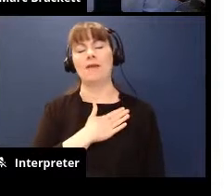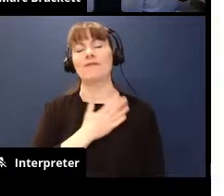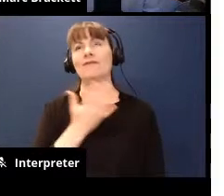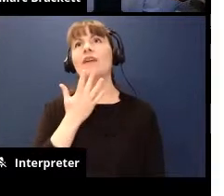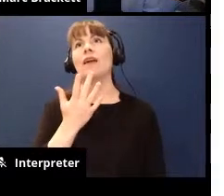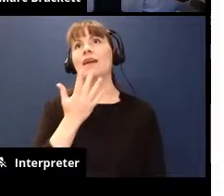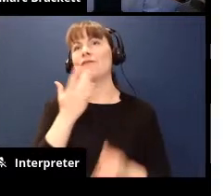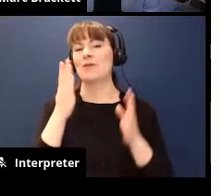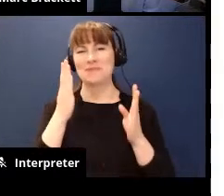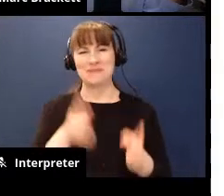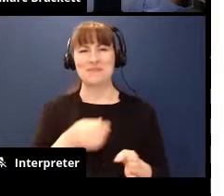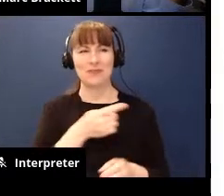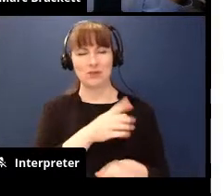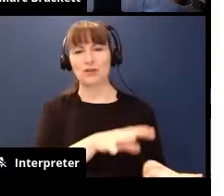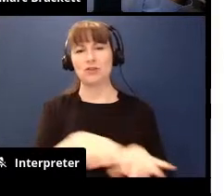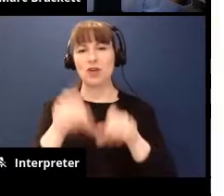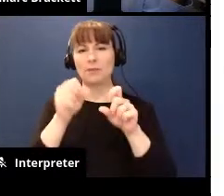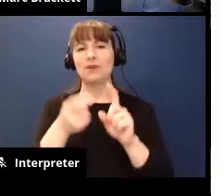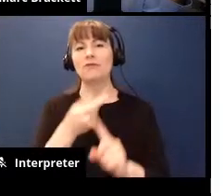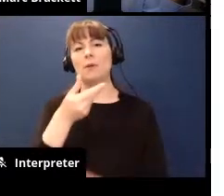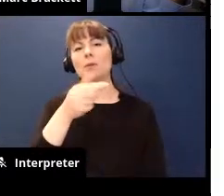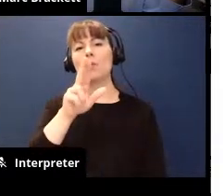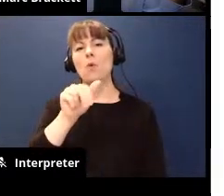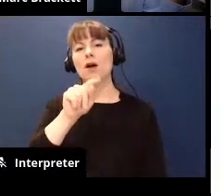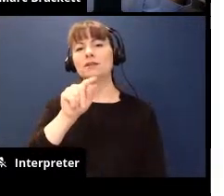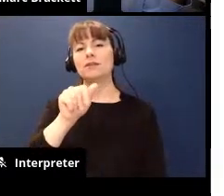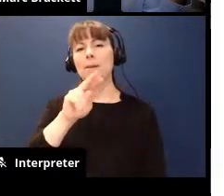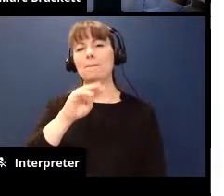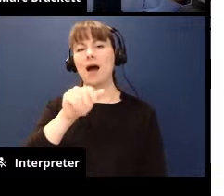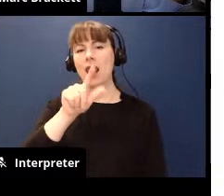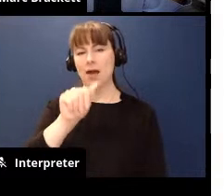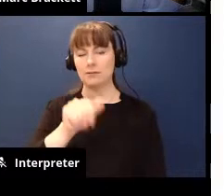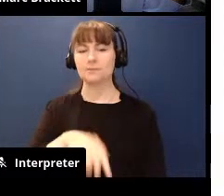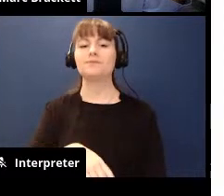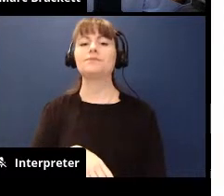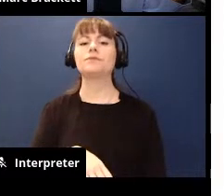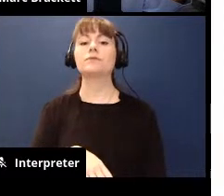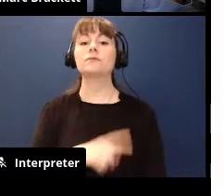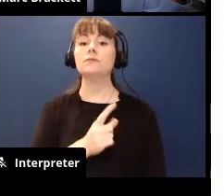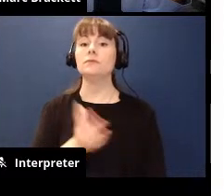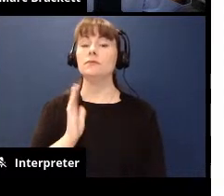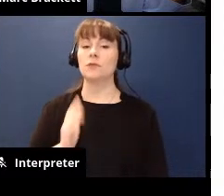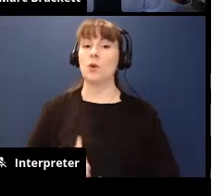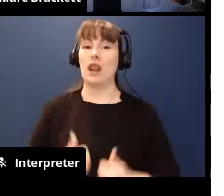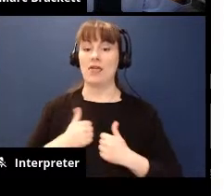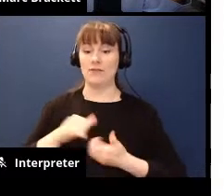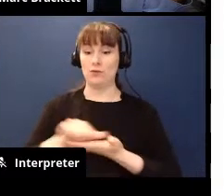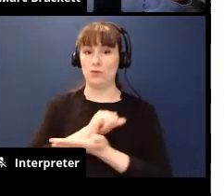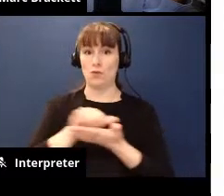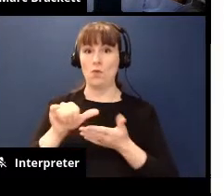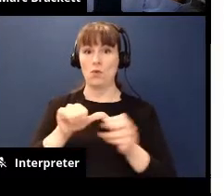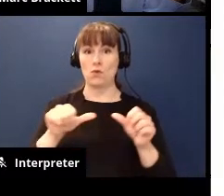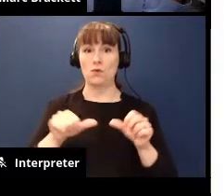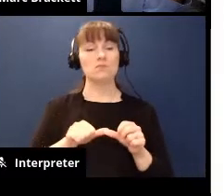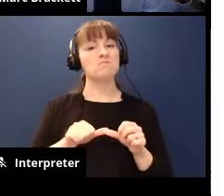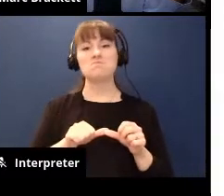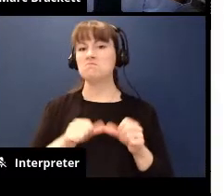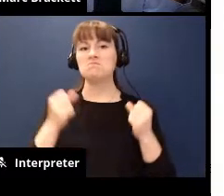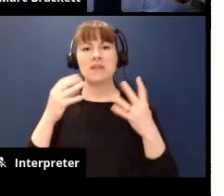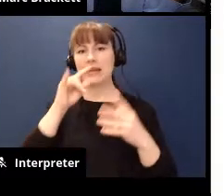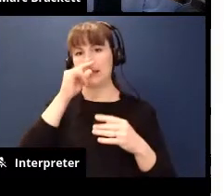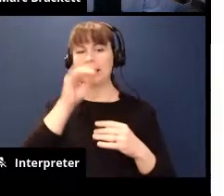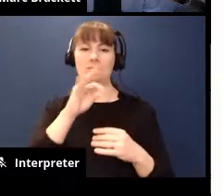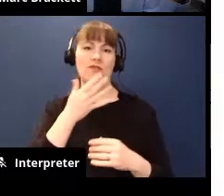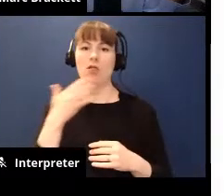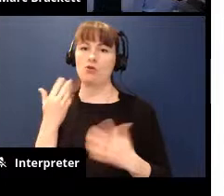uh she's adopted from guatemala guatemala and uh she was living in a area of new york where there weren't a lot of kids of